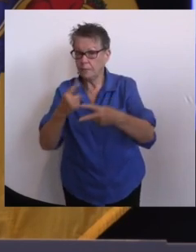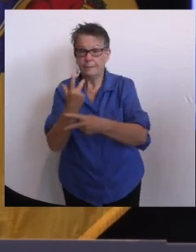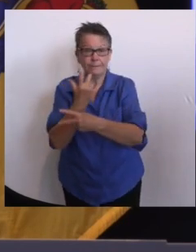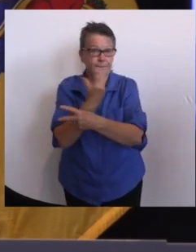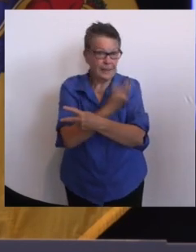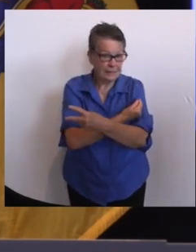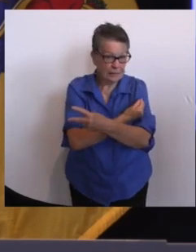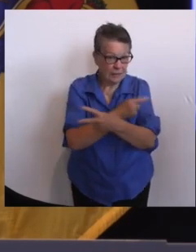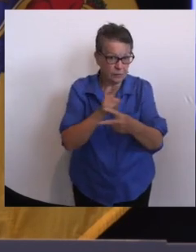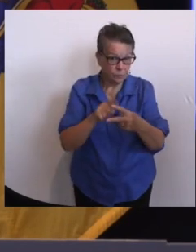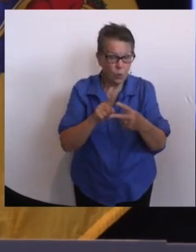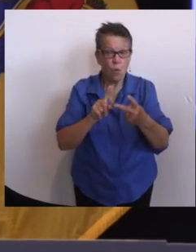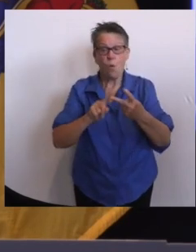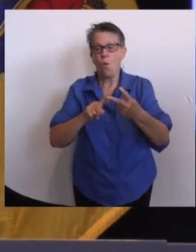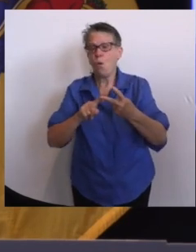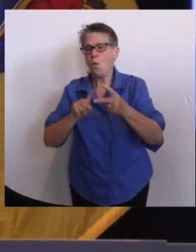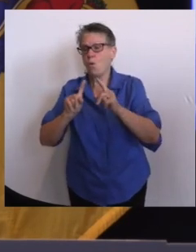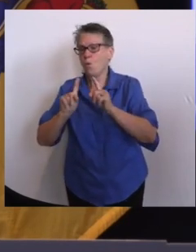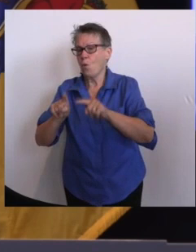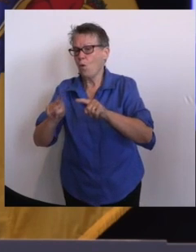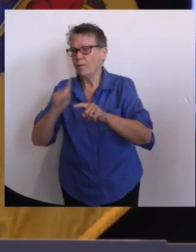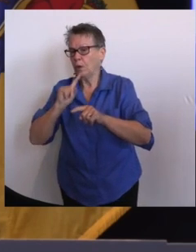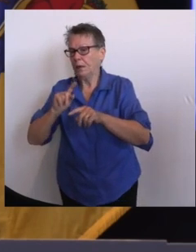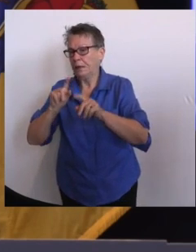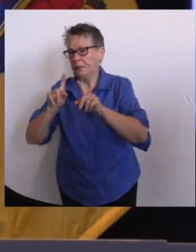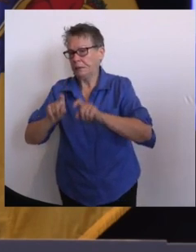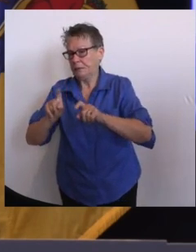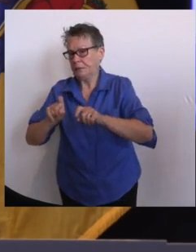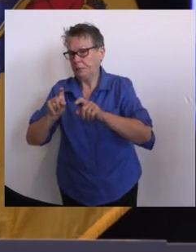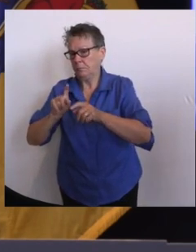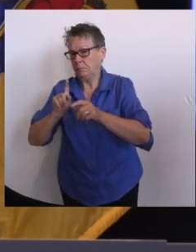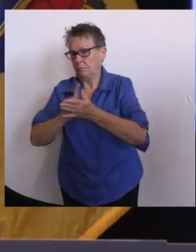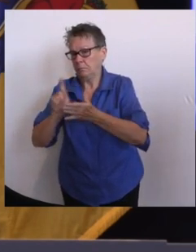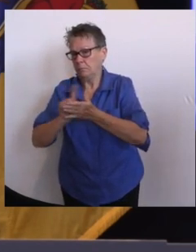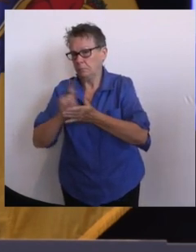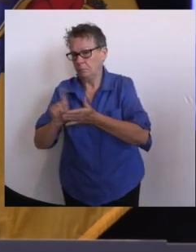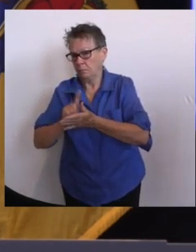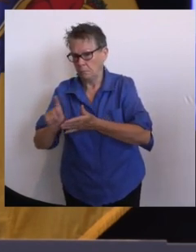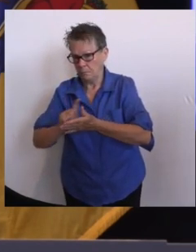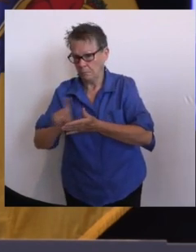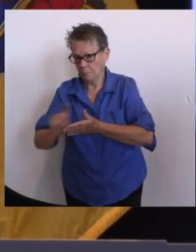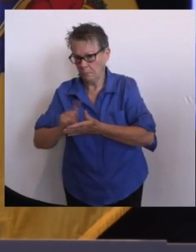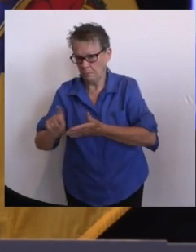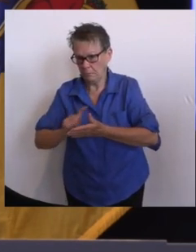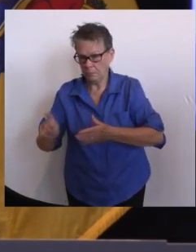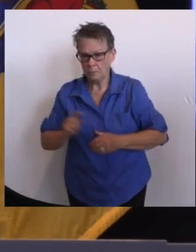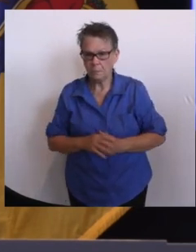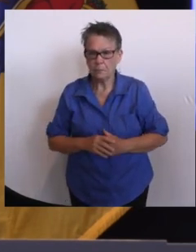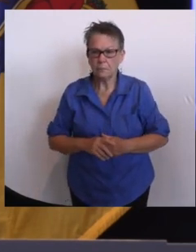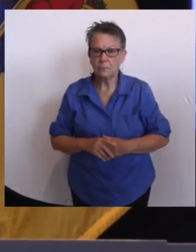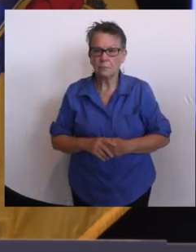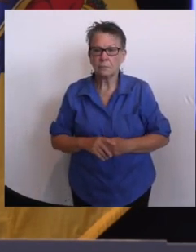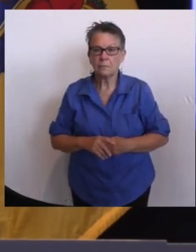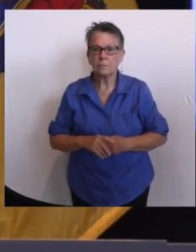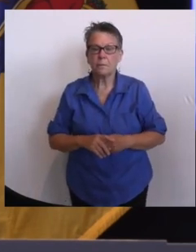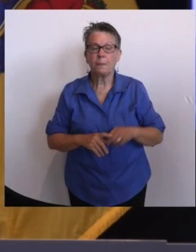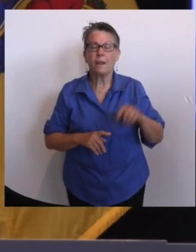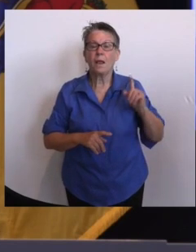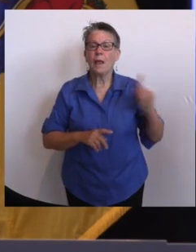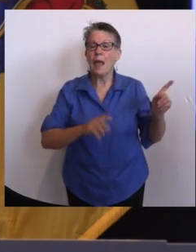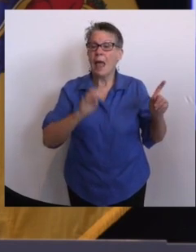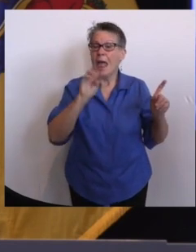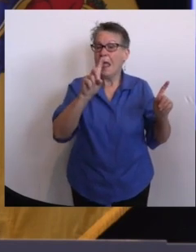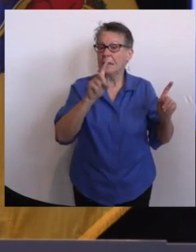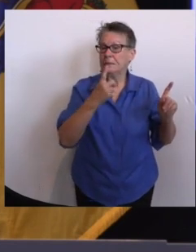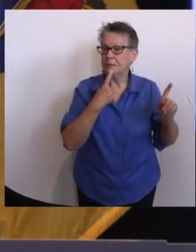state employees. Any more color on that? Yeah. So if a business decided to be stricter on their own and decided not to have a testing opt-out,